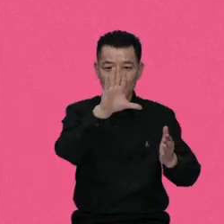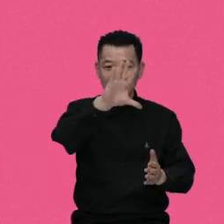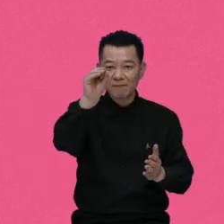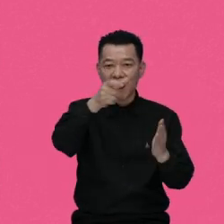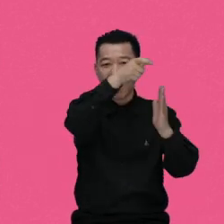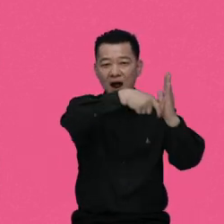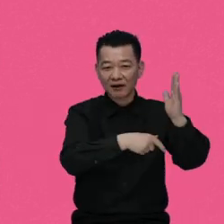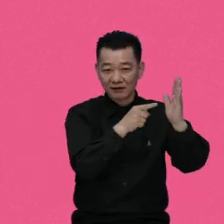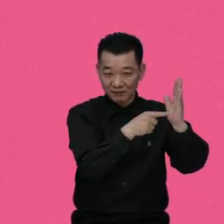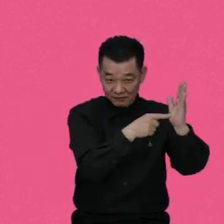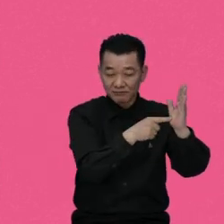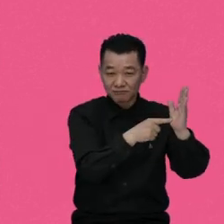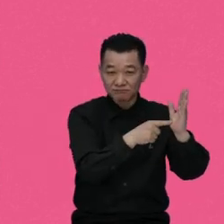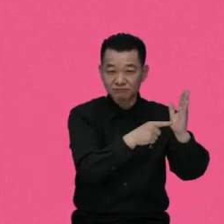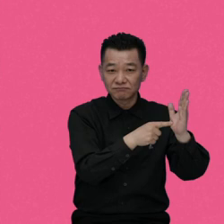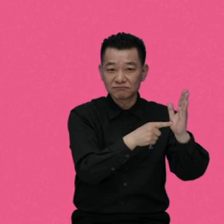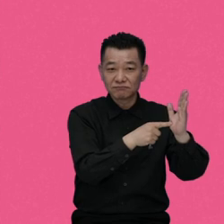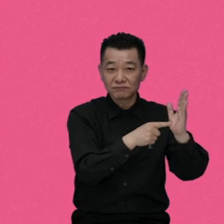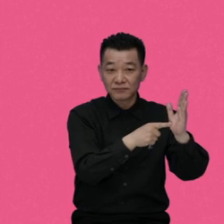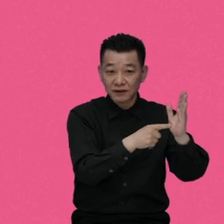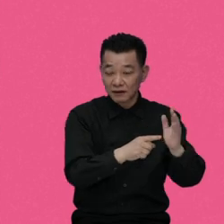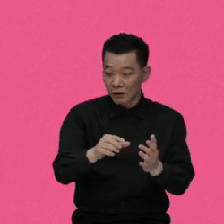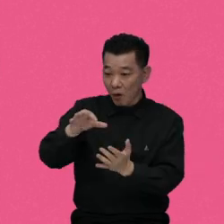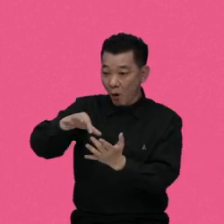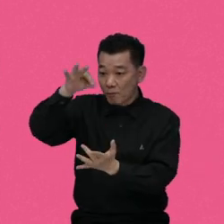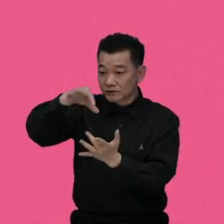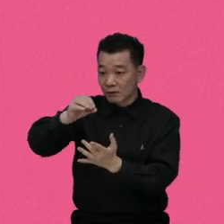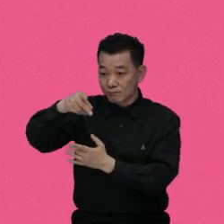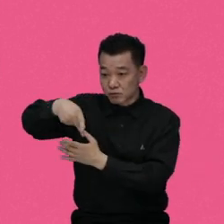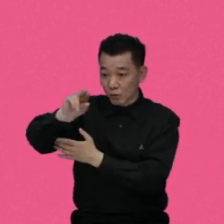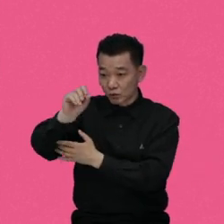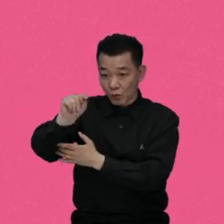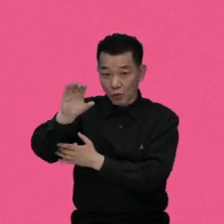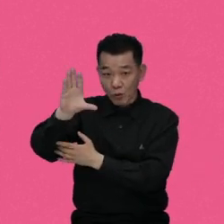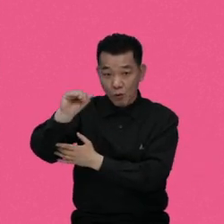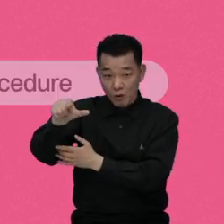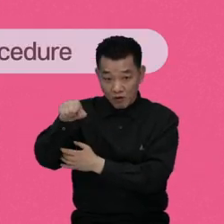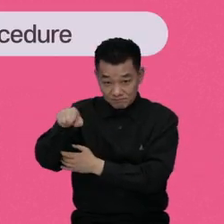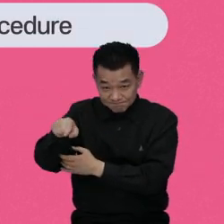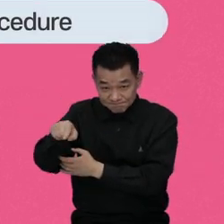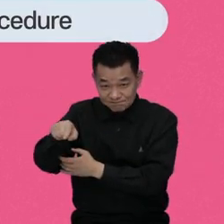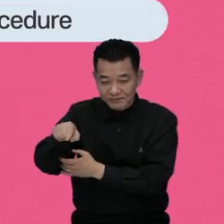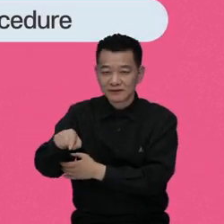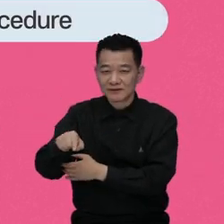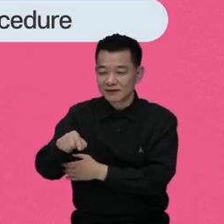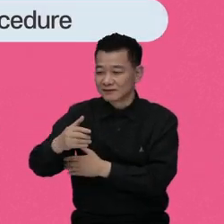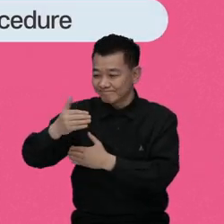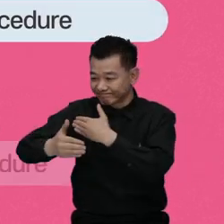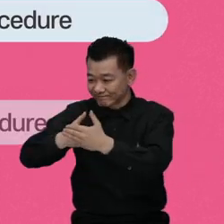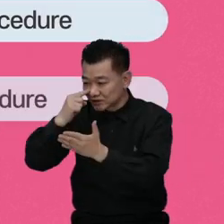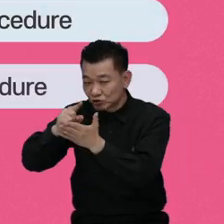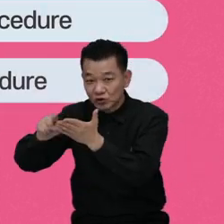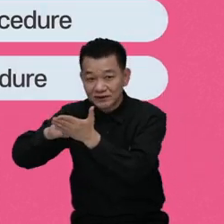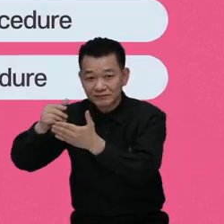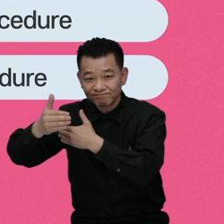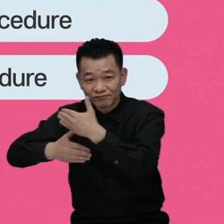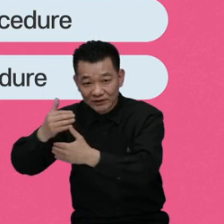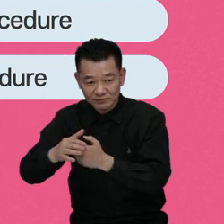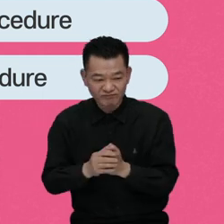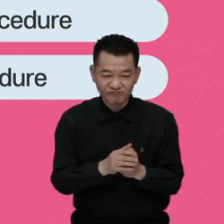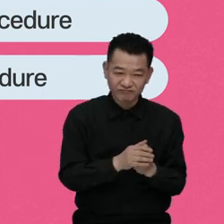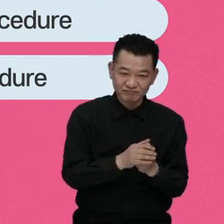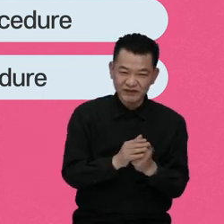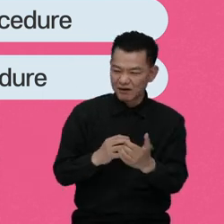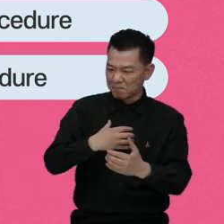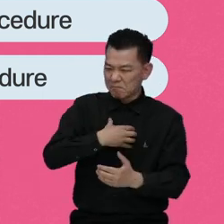of the Preamble and 50 Articles. The Optional Protocol contains the investigation procedure and the petition procedure